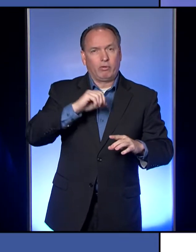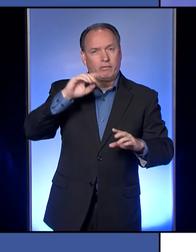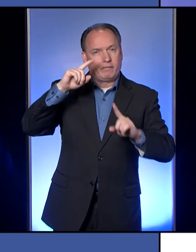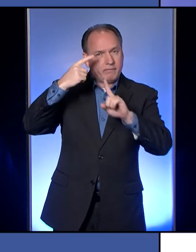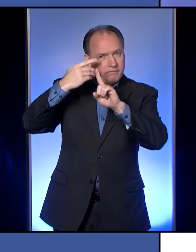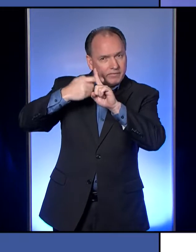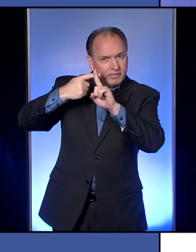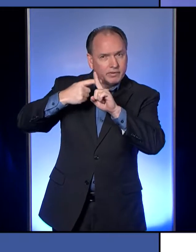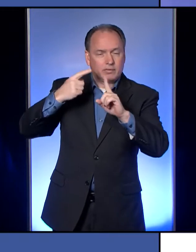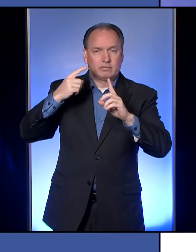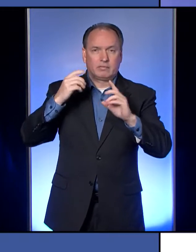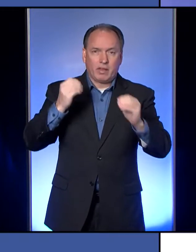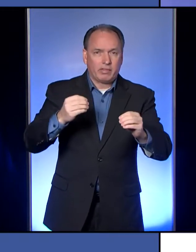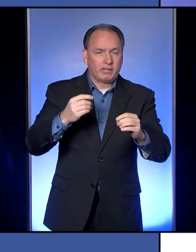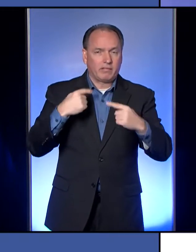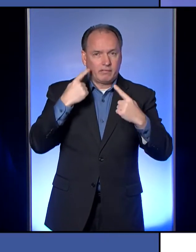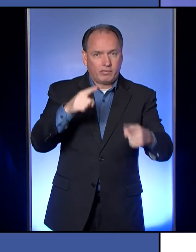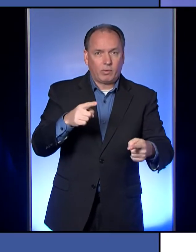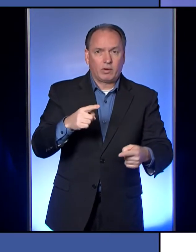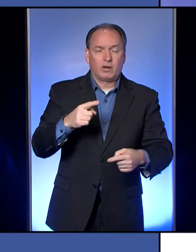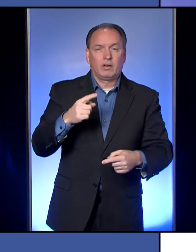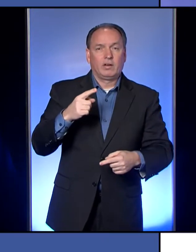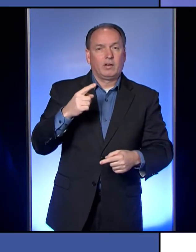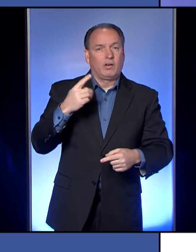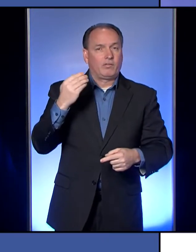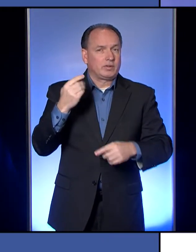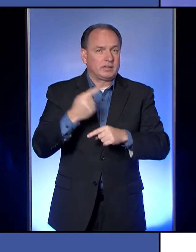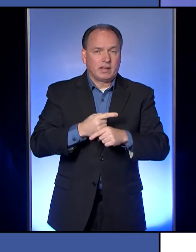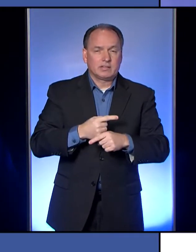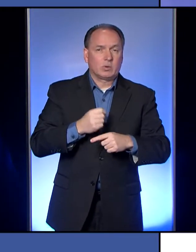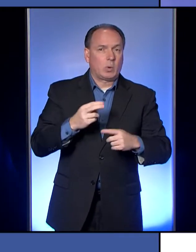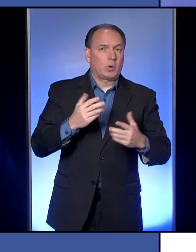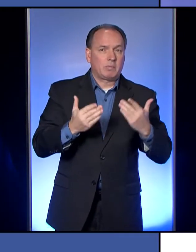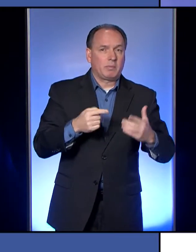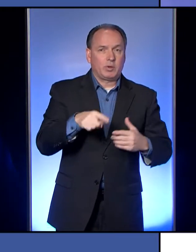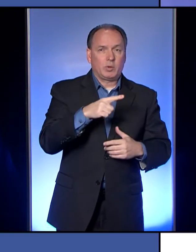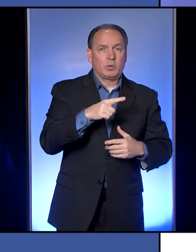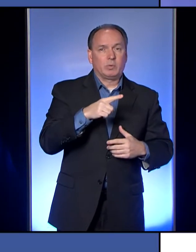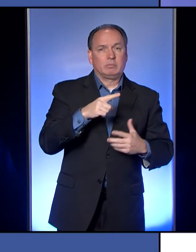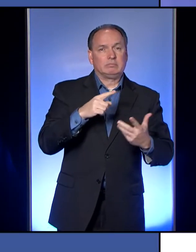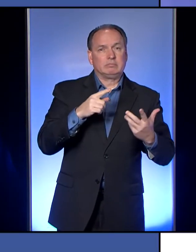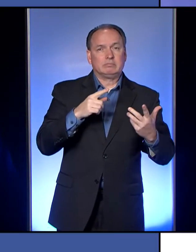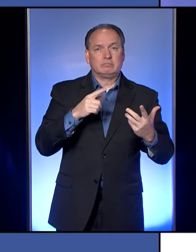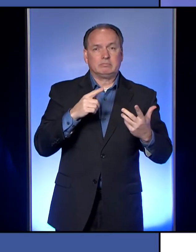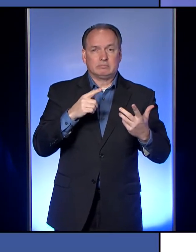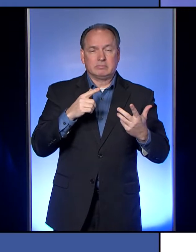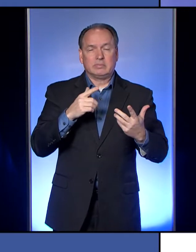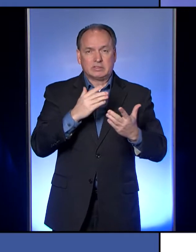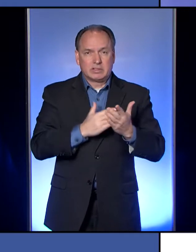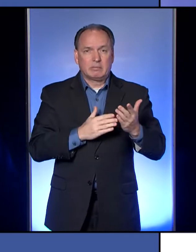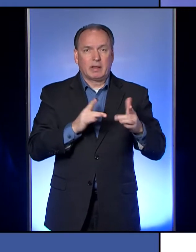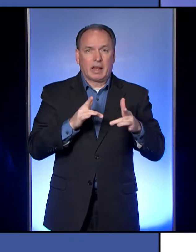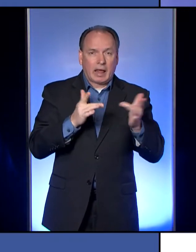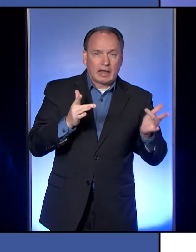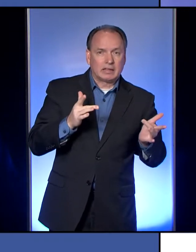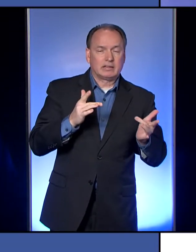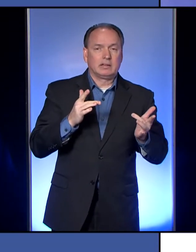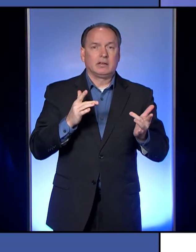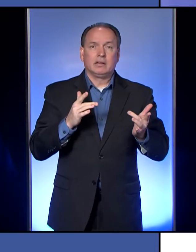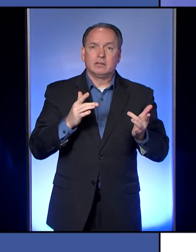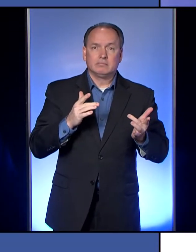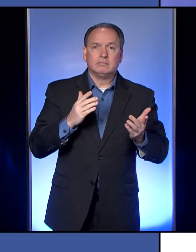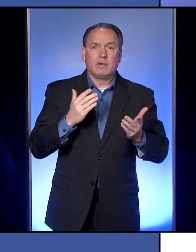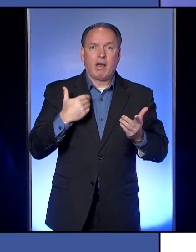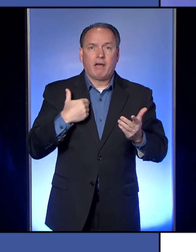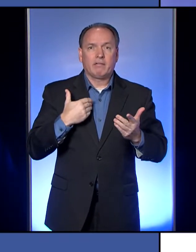COVID-19 from the person who you were in contact with, or you might be one of those asymptomatic people. Or of course, there are some people who do get